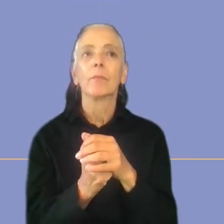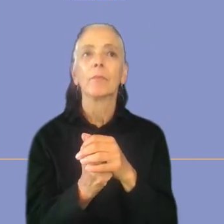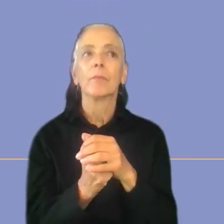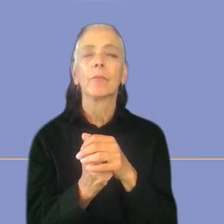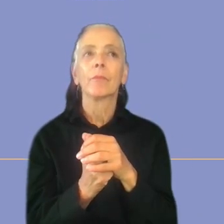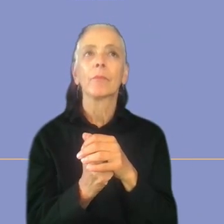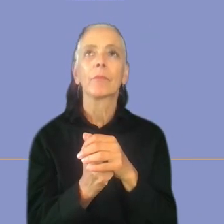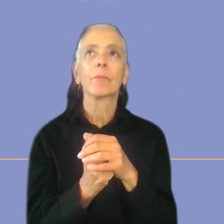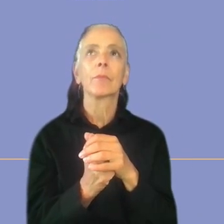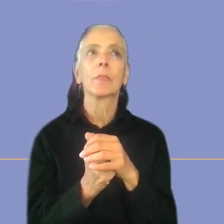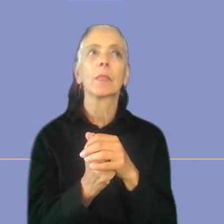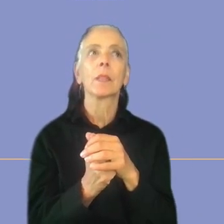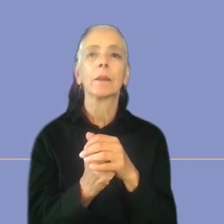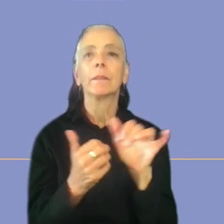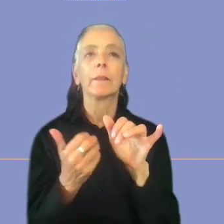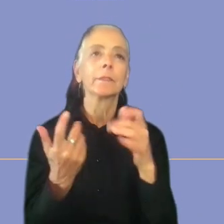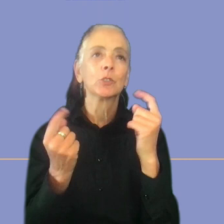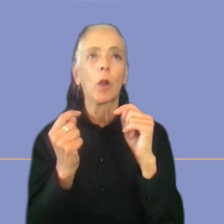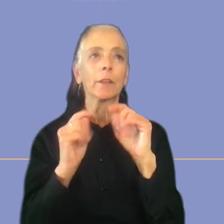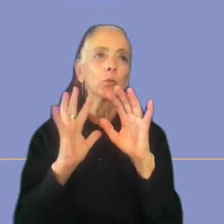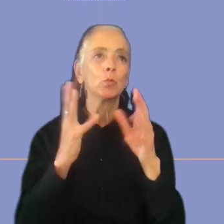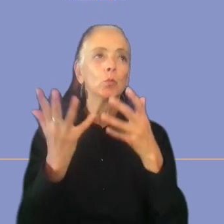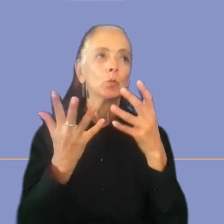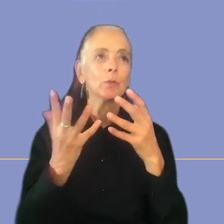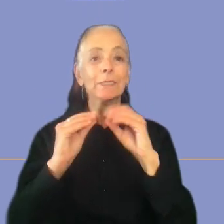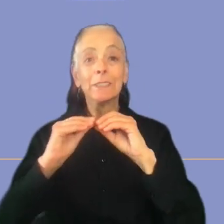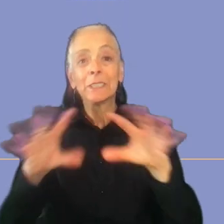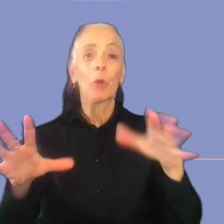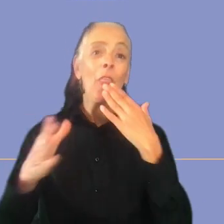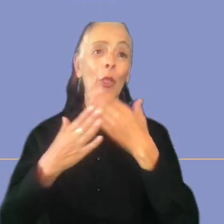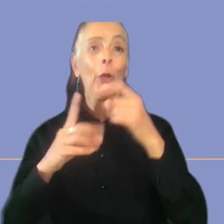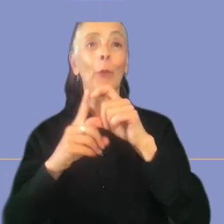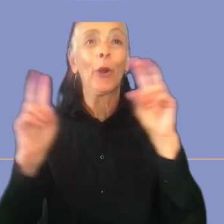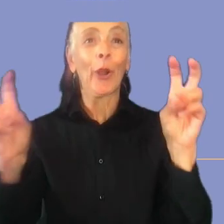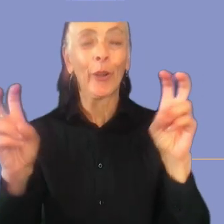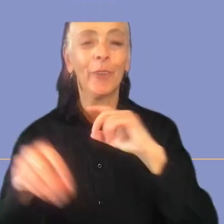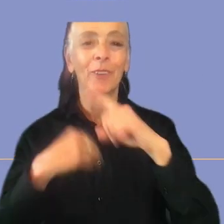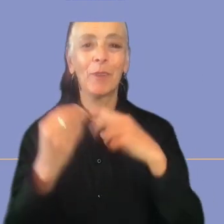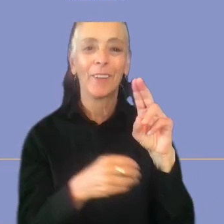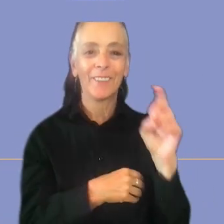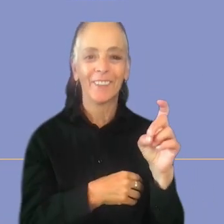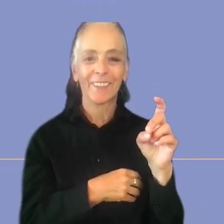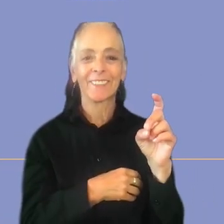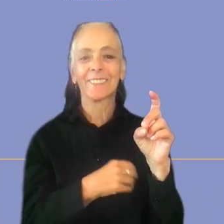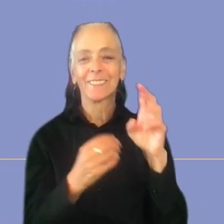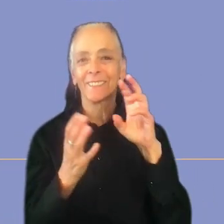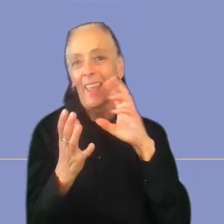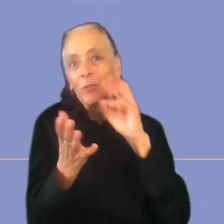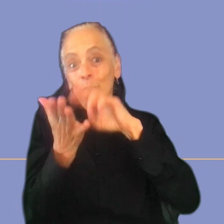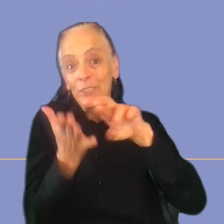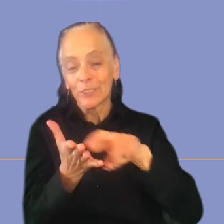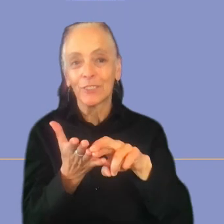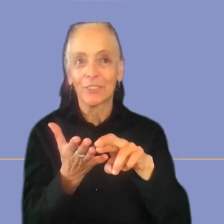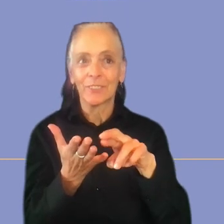trying to spread the good word about UX and research and the benefit that you can have